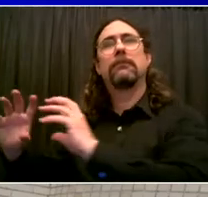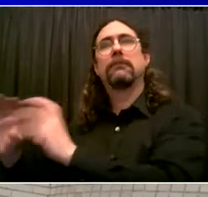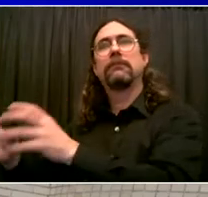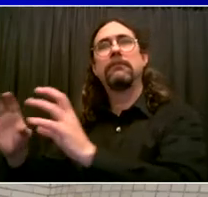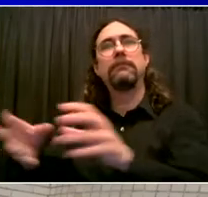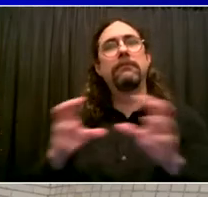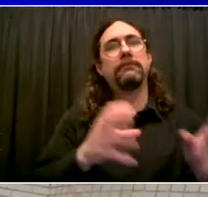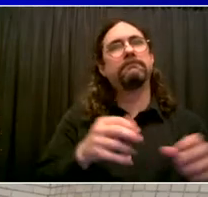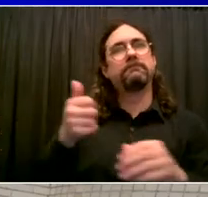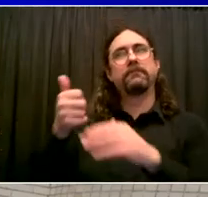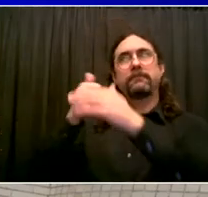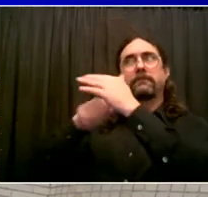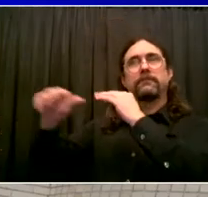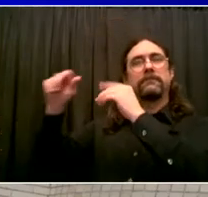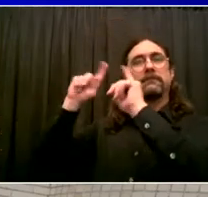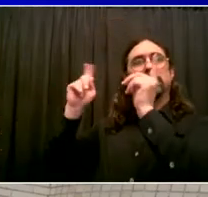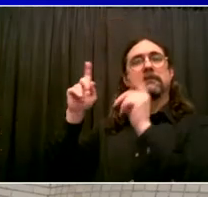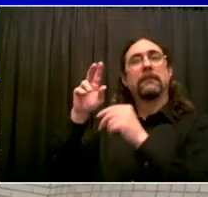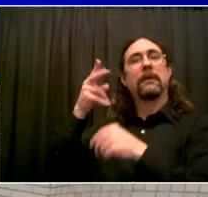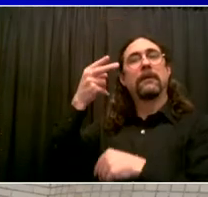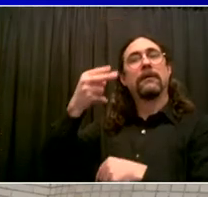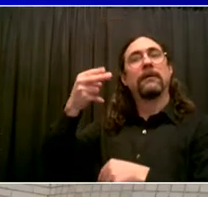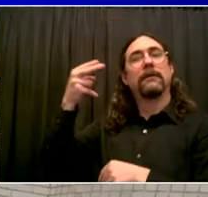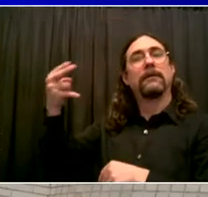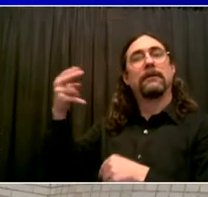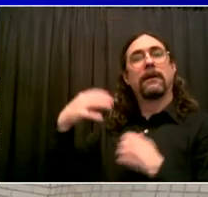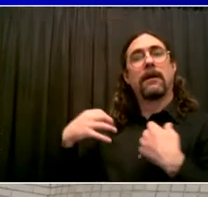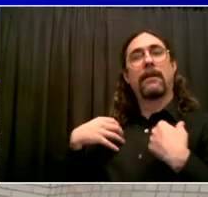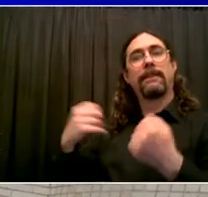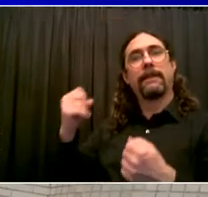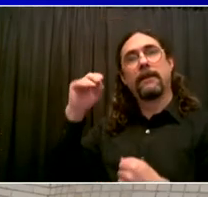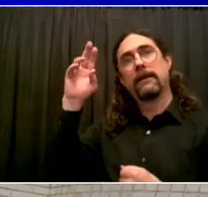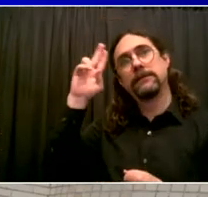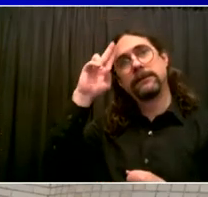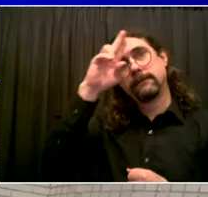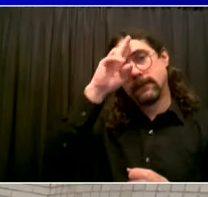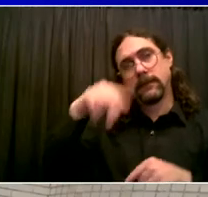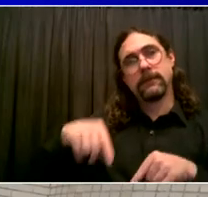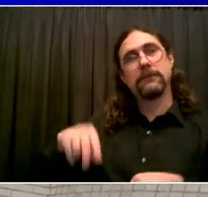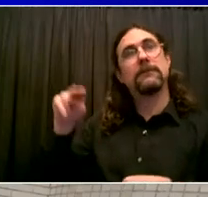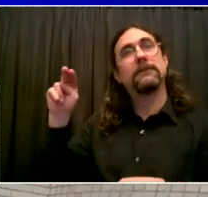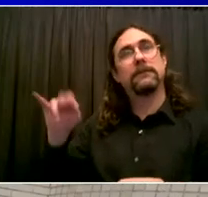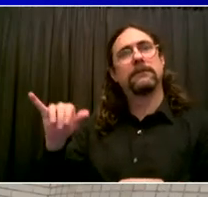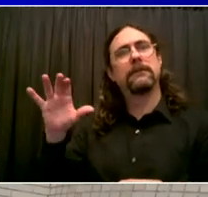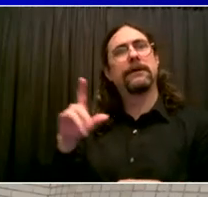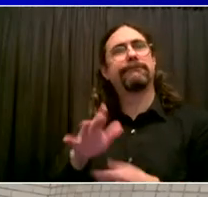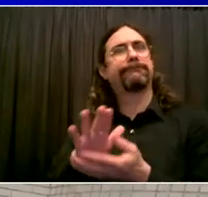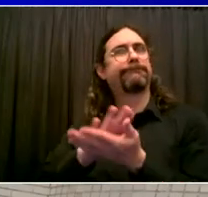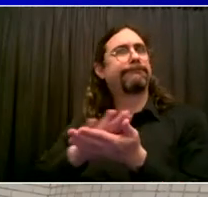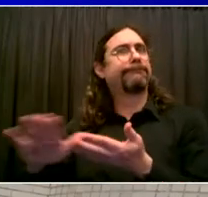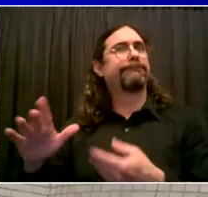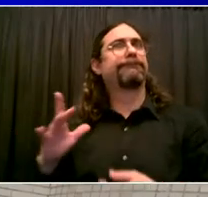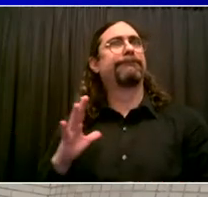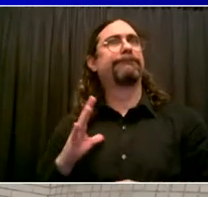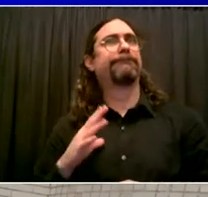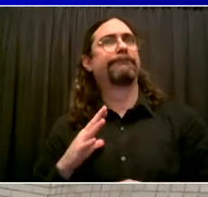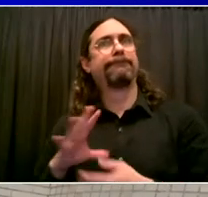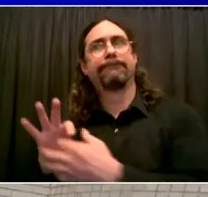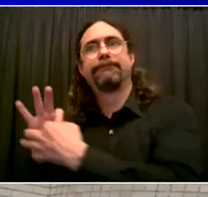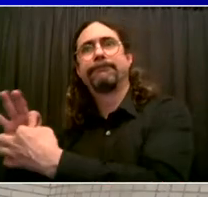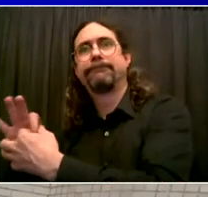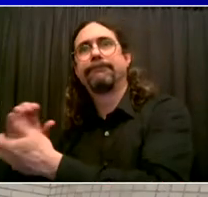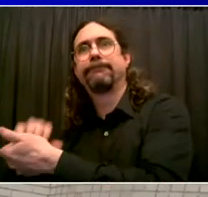Health and Hospitals has already hosted more than 1 million tele-health sessions with New Yorkers,